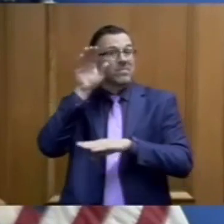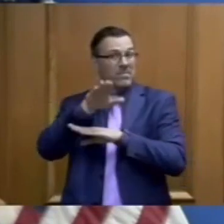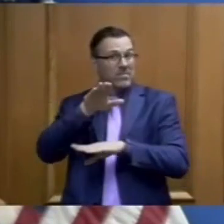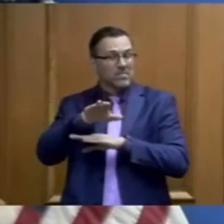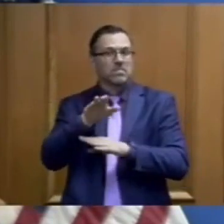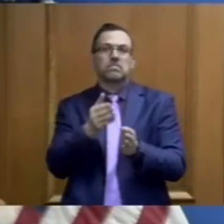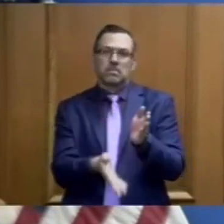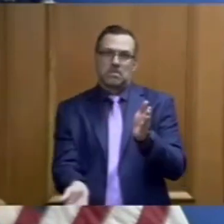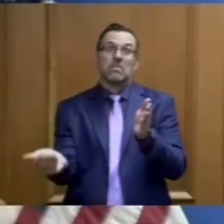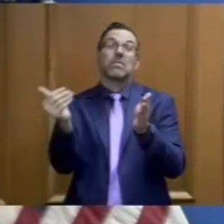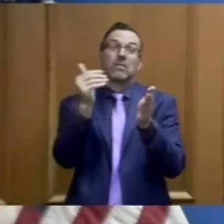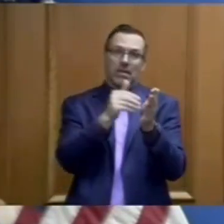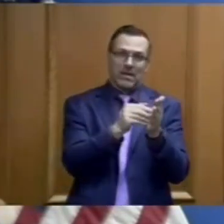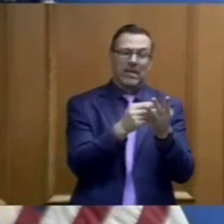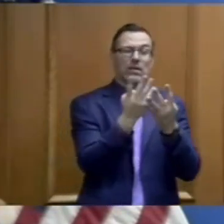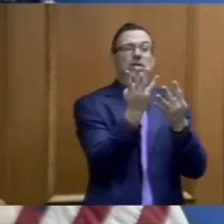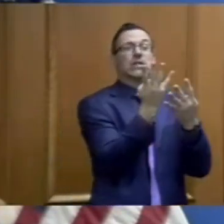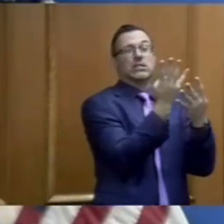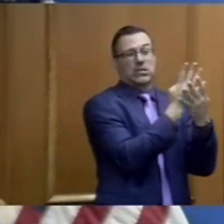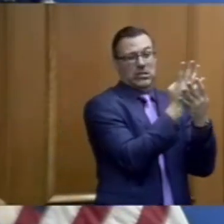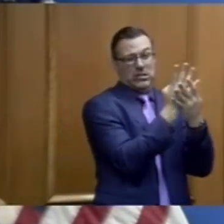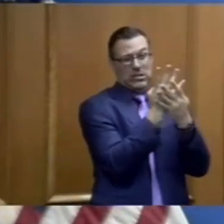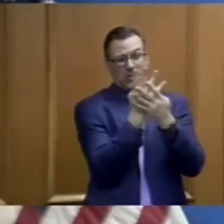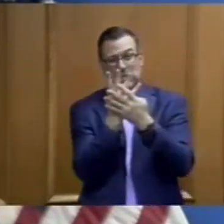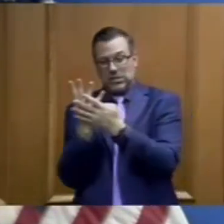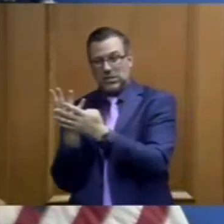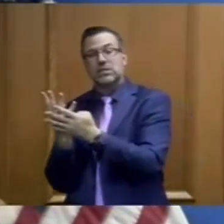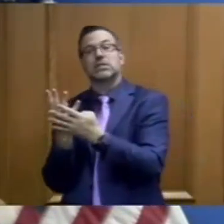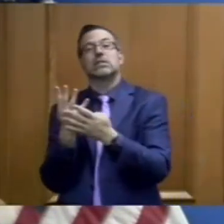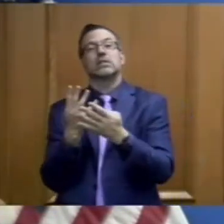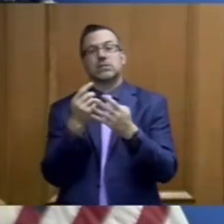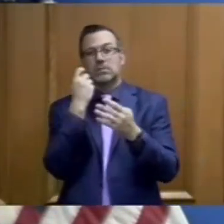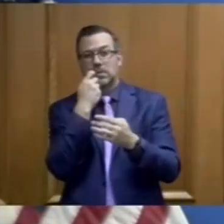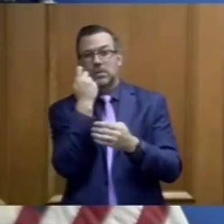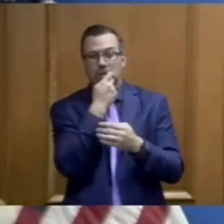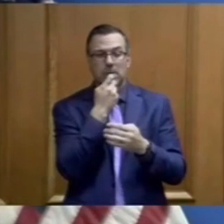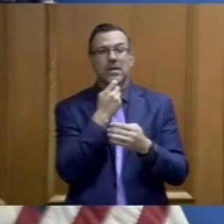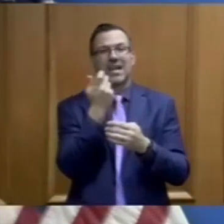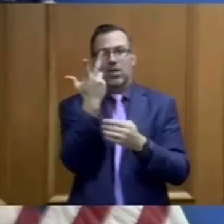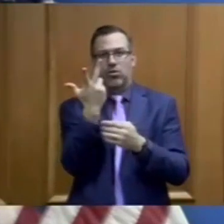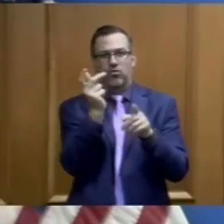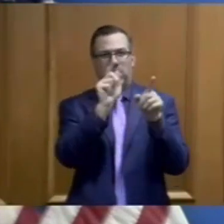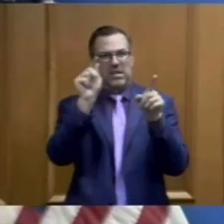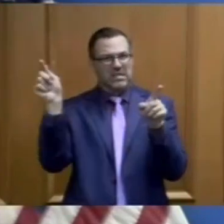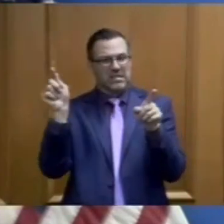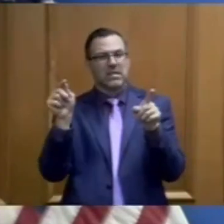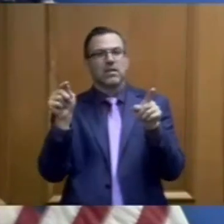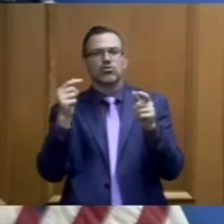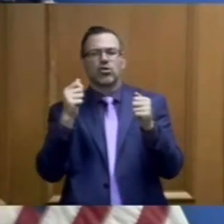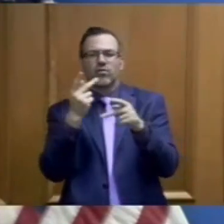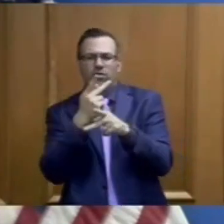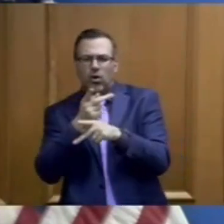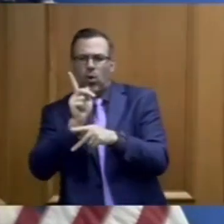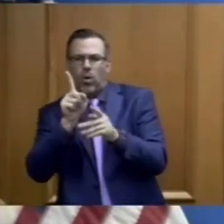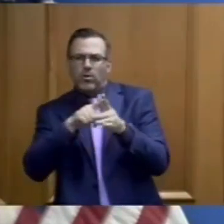of mass testing of inmates at three facilities as a result of aggressive contact tracing and out of an abundance